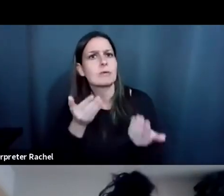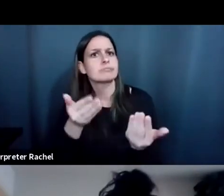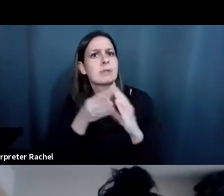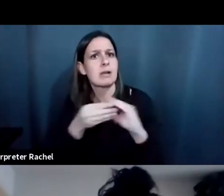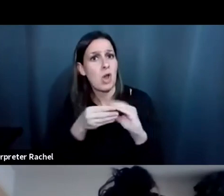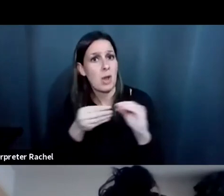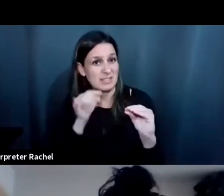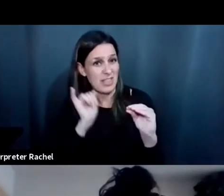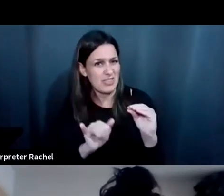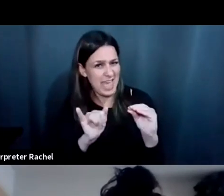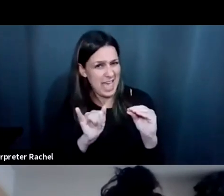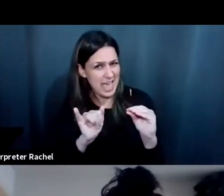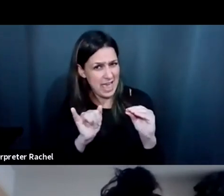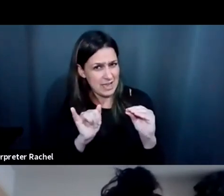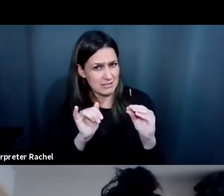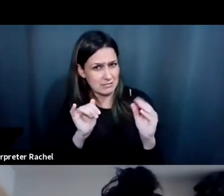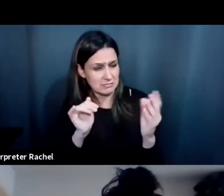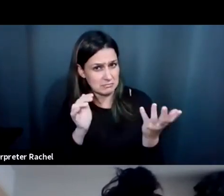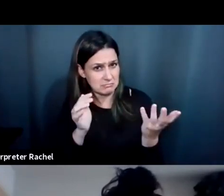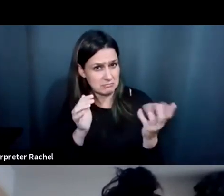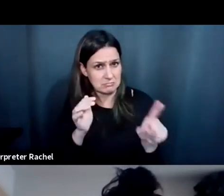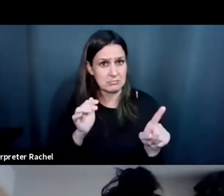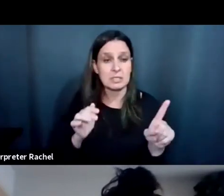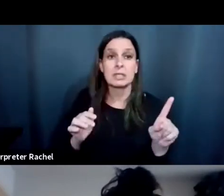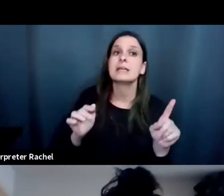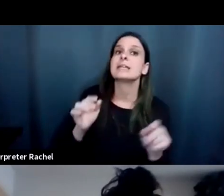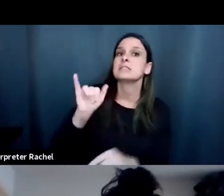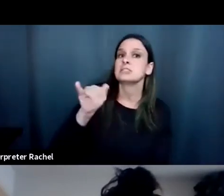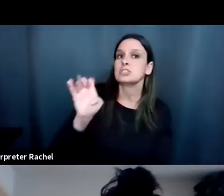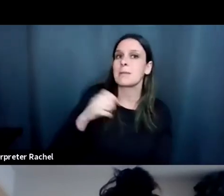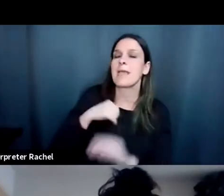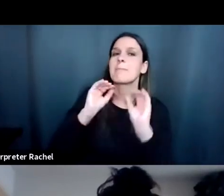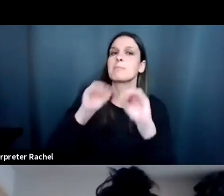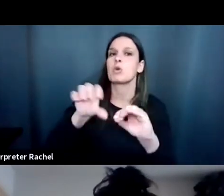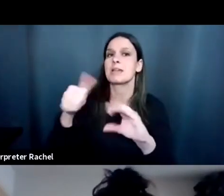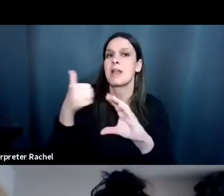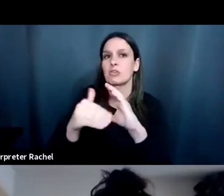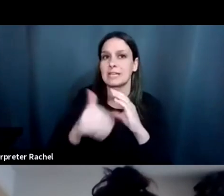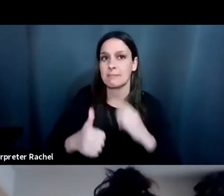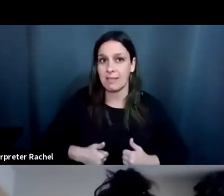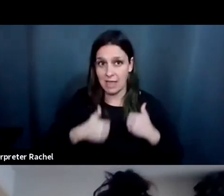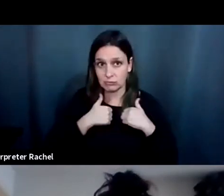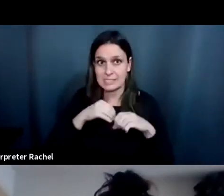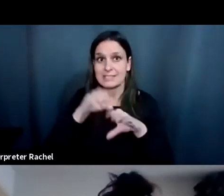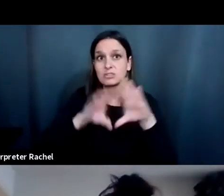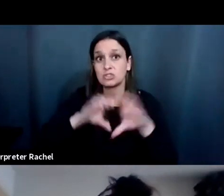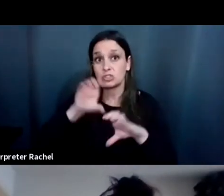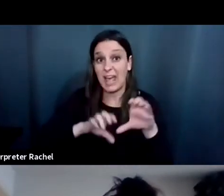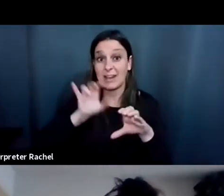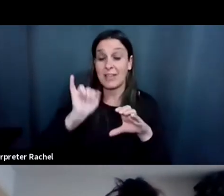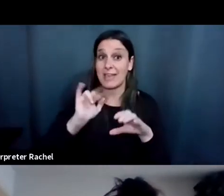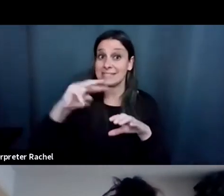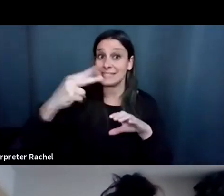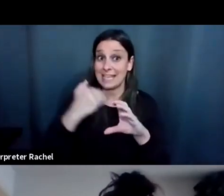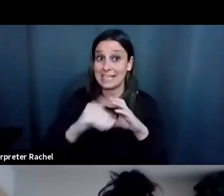comments and up-to-date information. I'm just going to drop another email address here in the chat, where if you